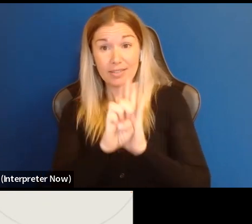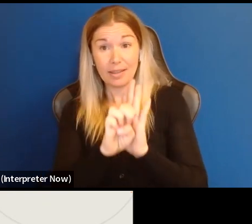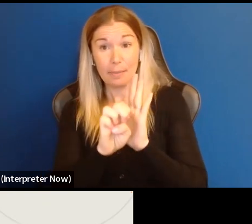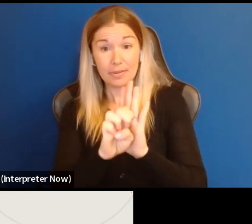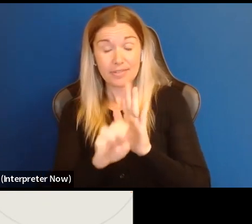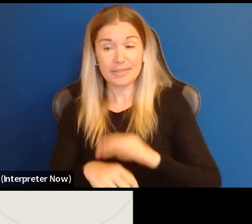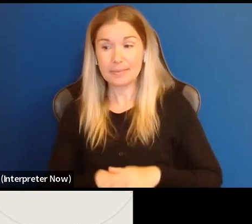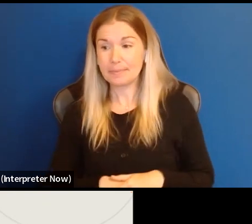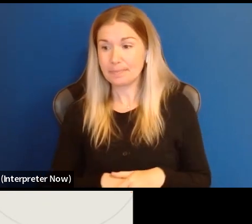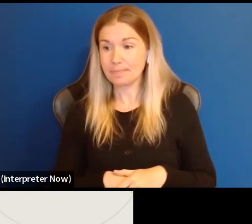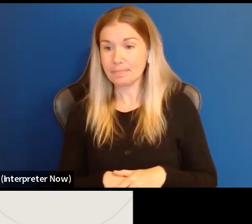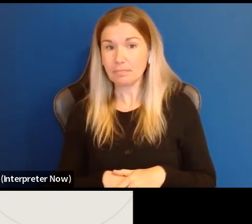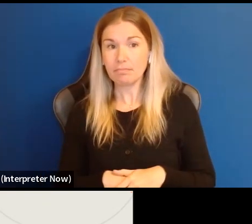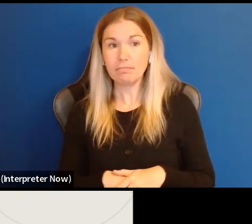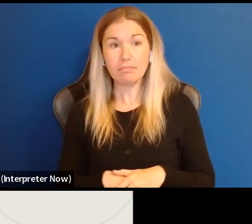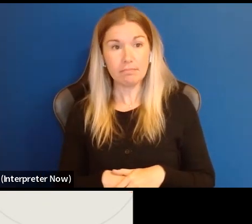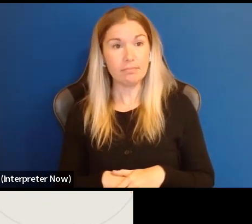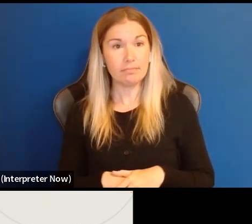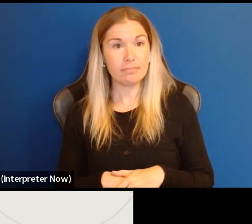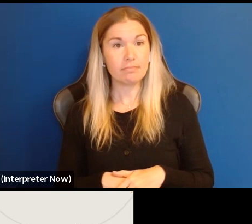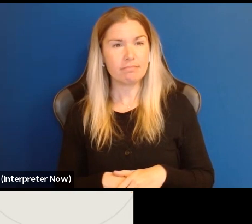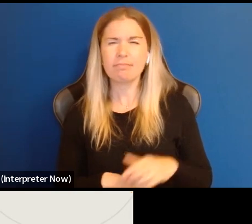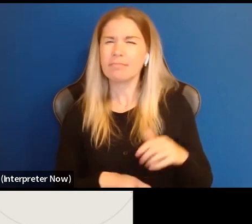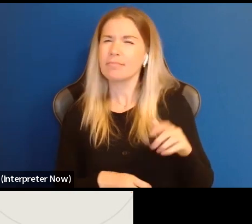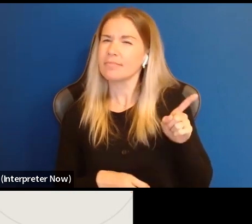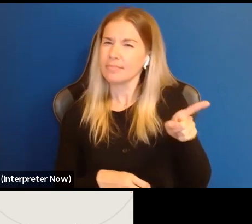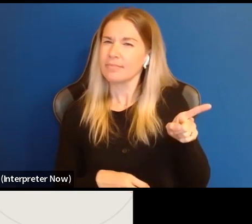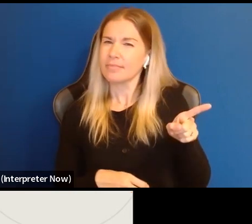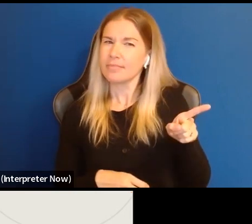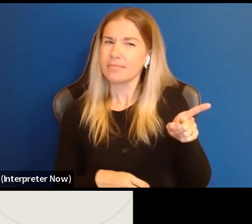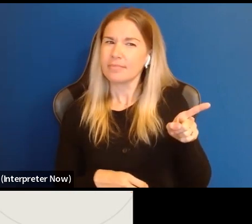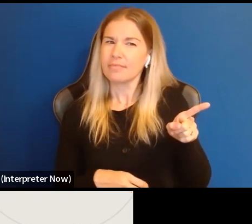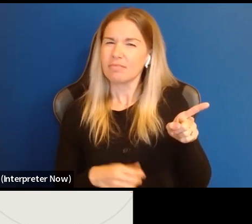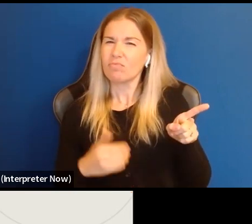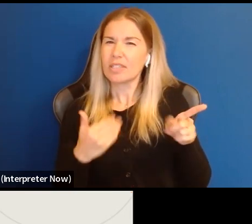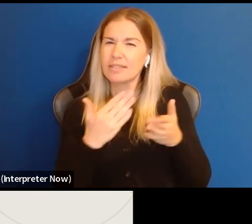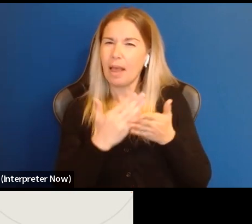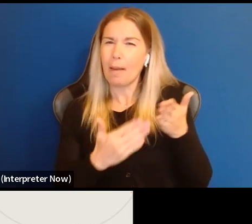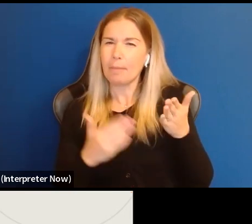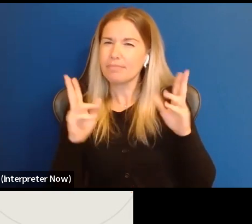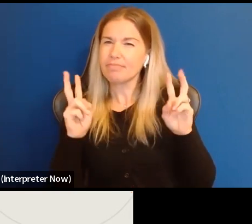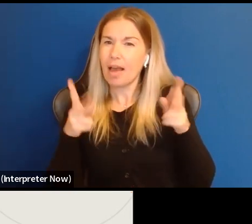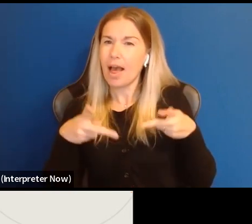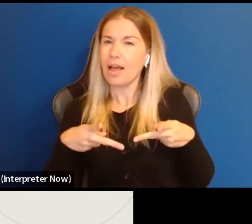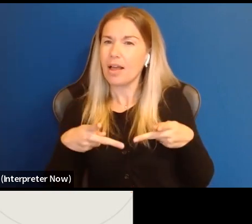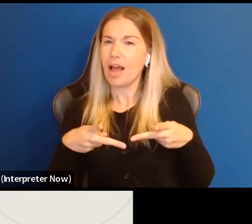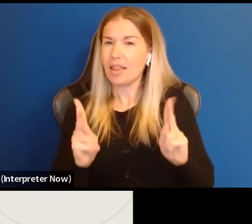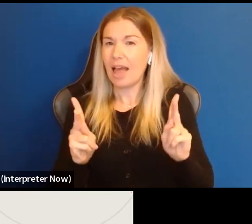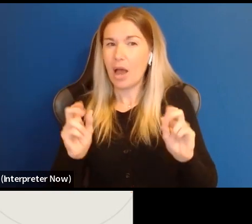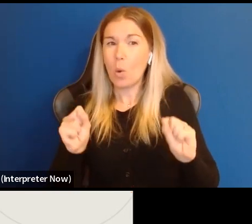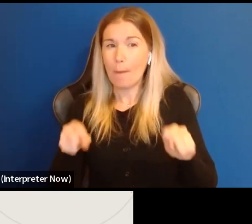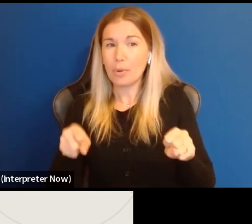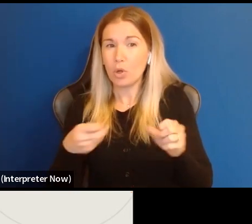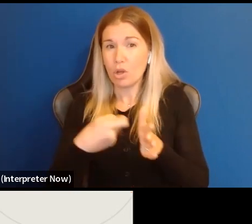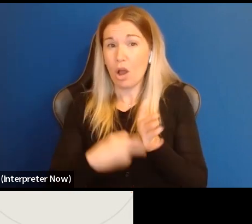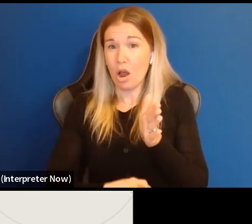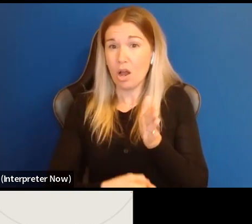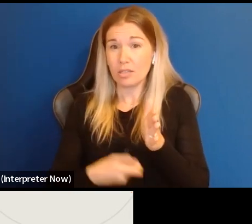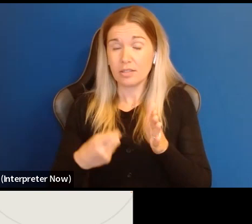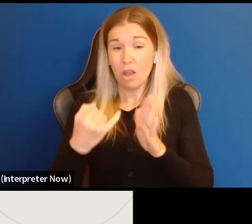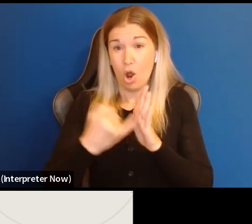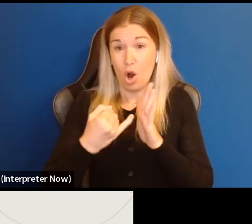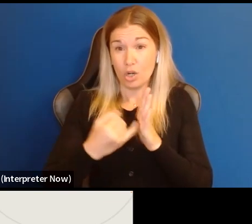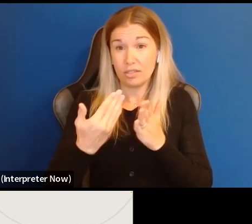So there are these are listed under some of the allowable costs in the arts here guidelines,